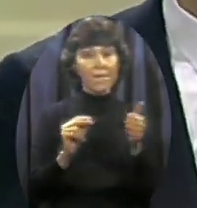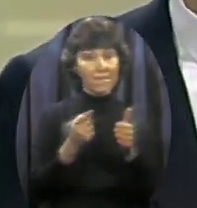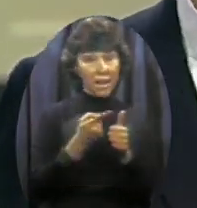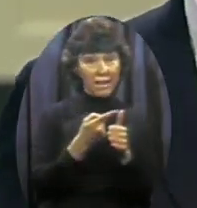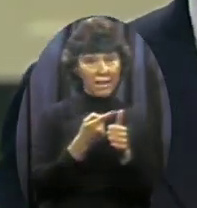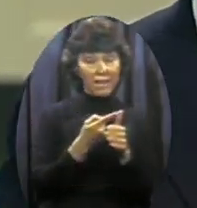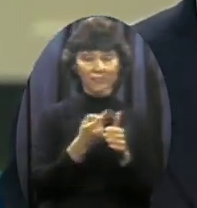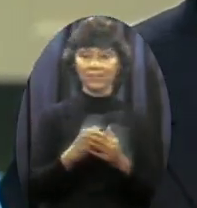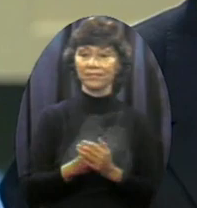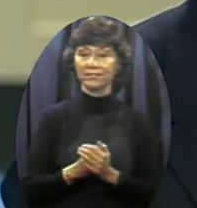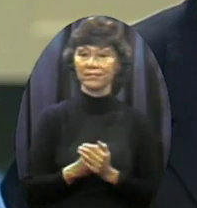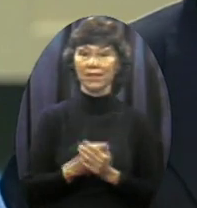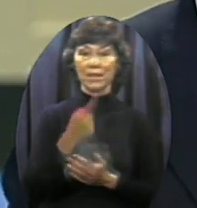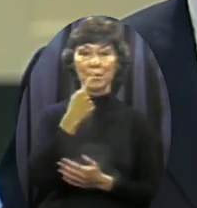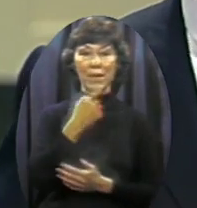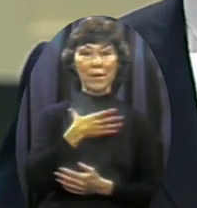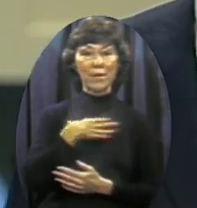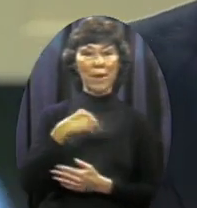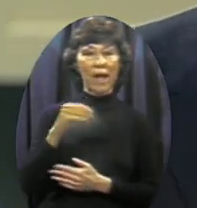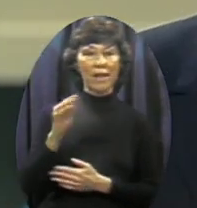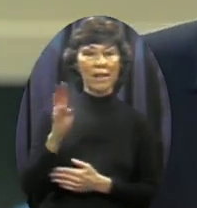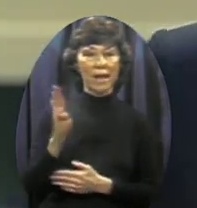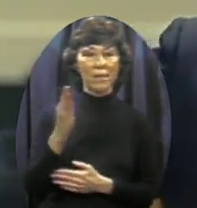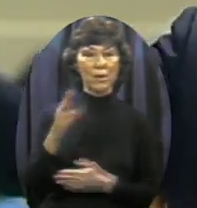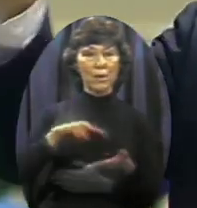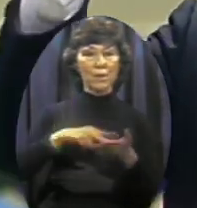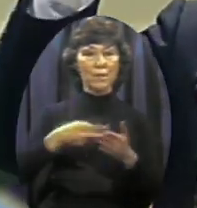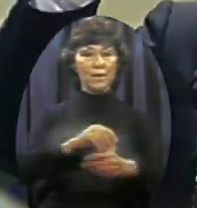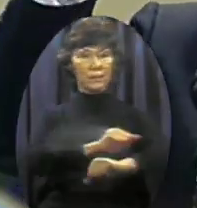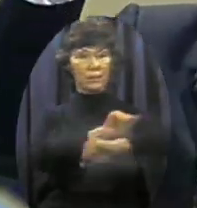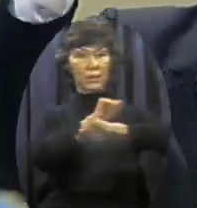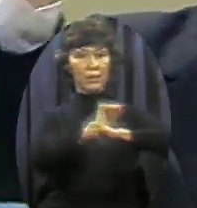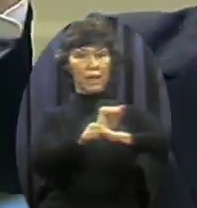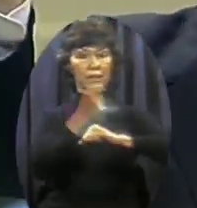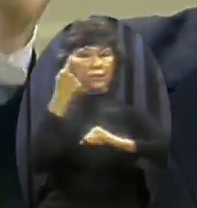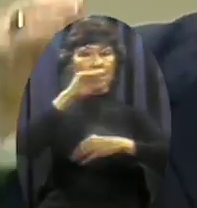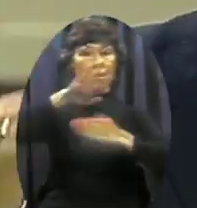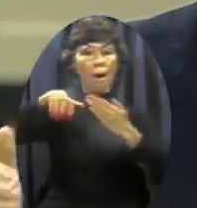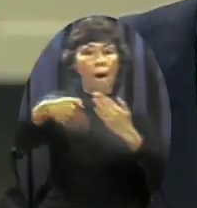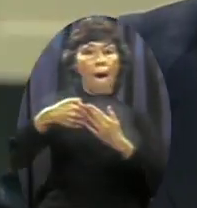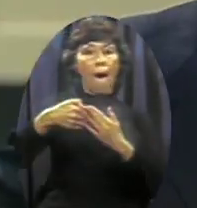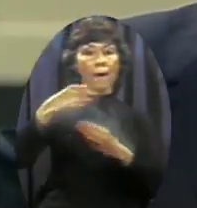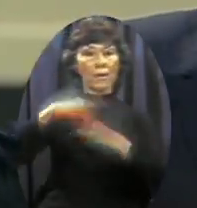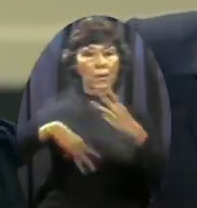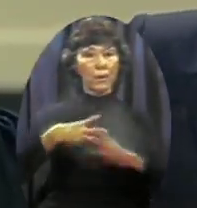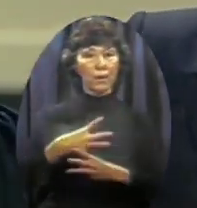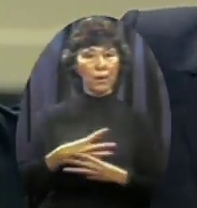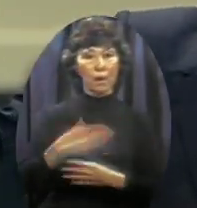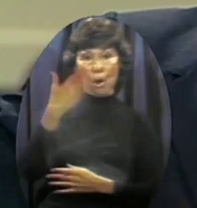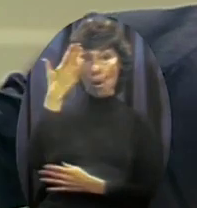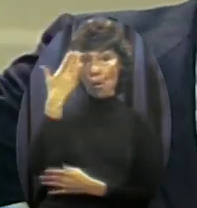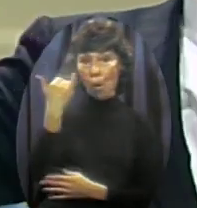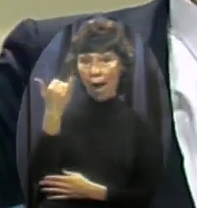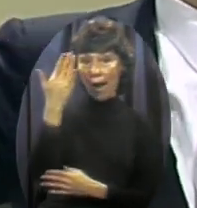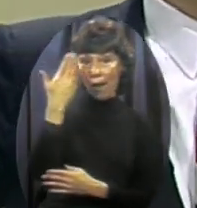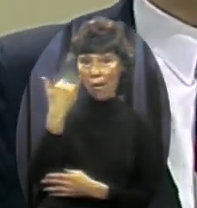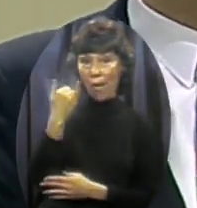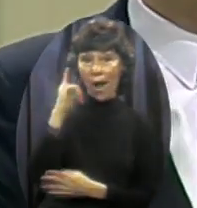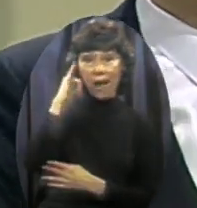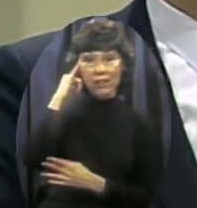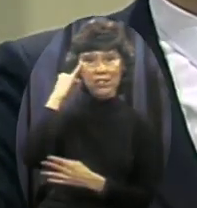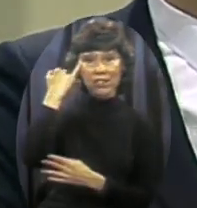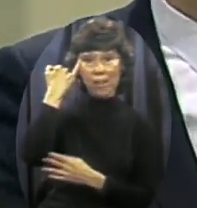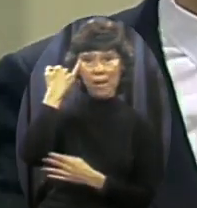free world everywhere You know why Japan's economy is flourishing? Because they have virtually no